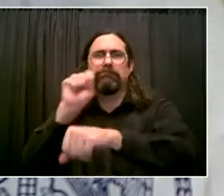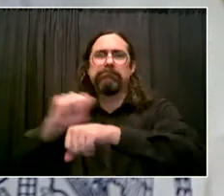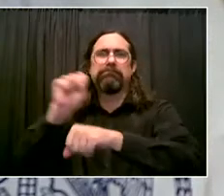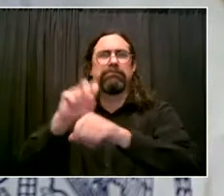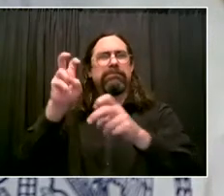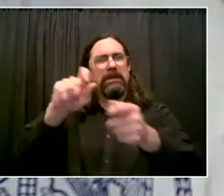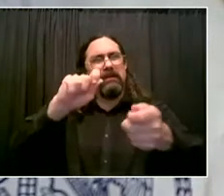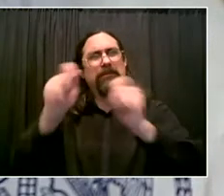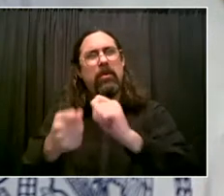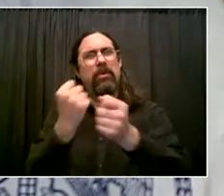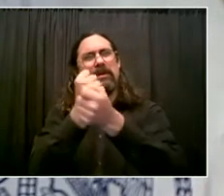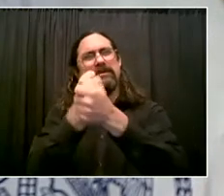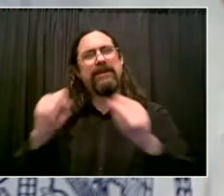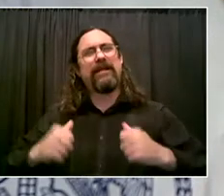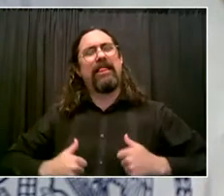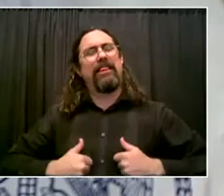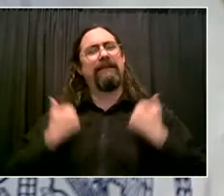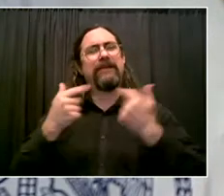All right. Now,